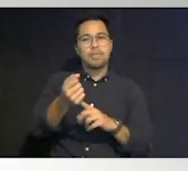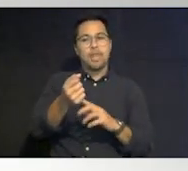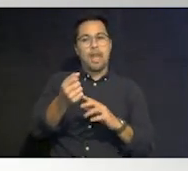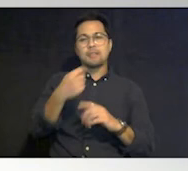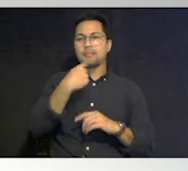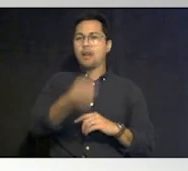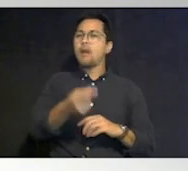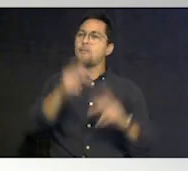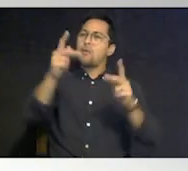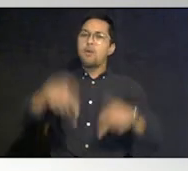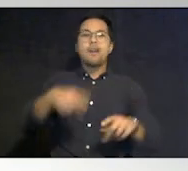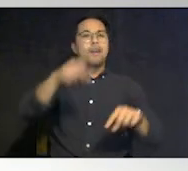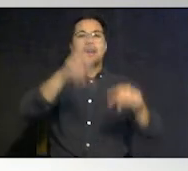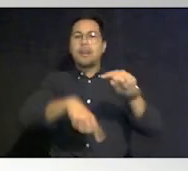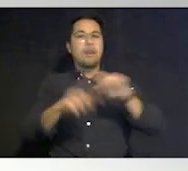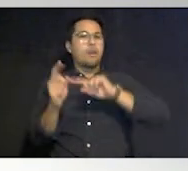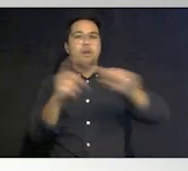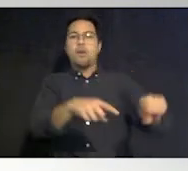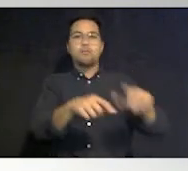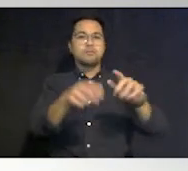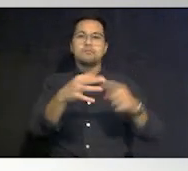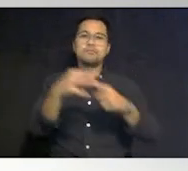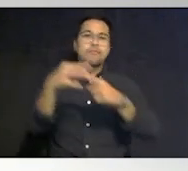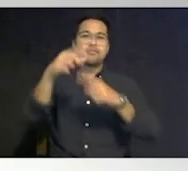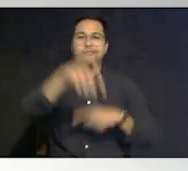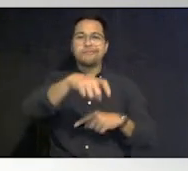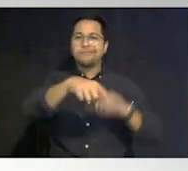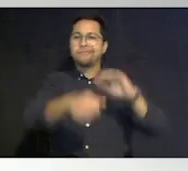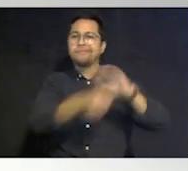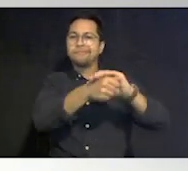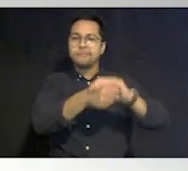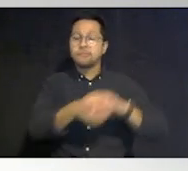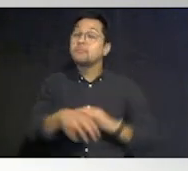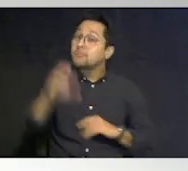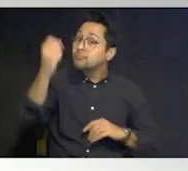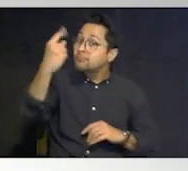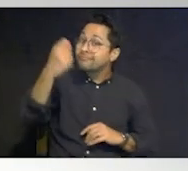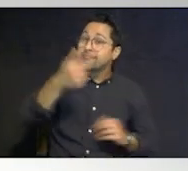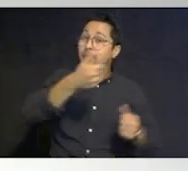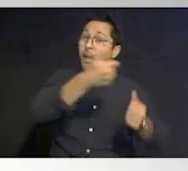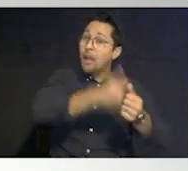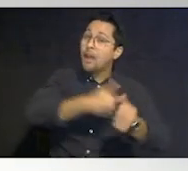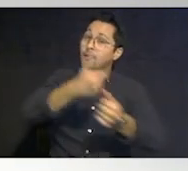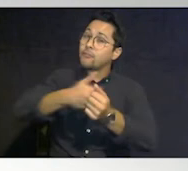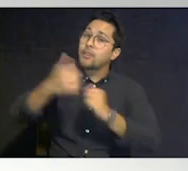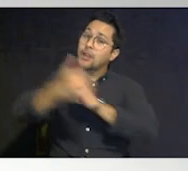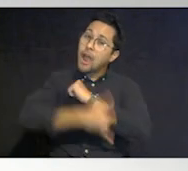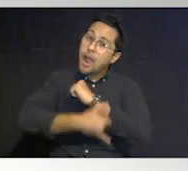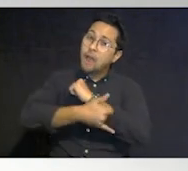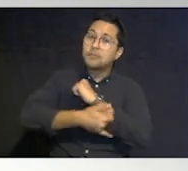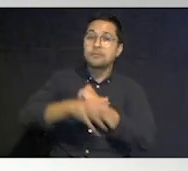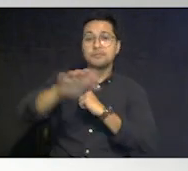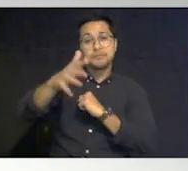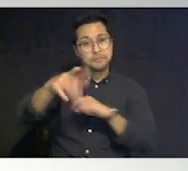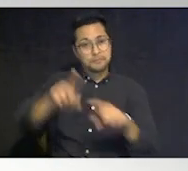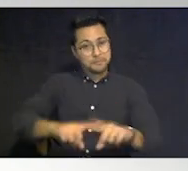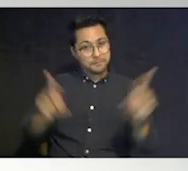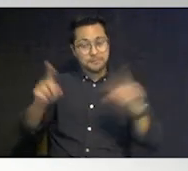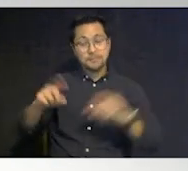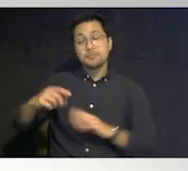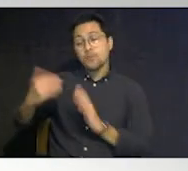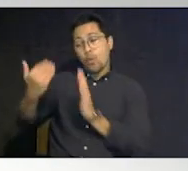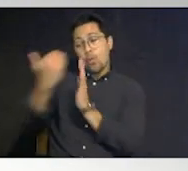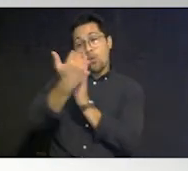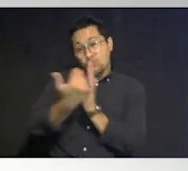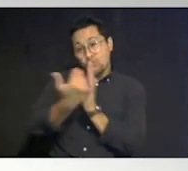allow someone to be able to go to a special needs shelter and every county is a little bit different so the registry